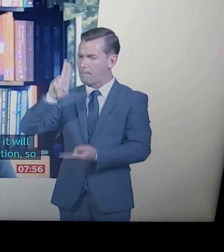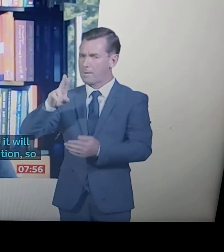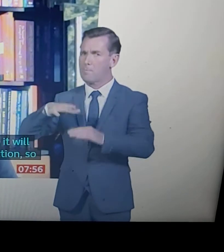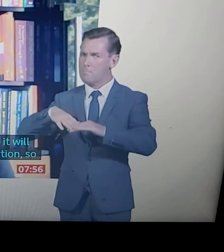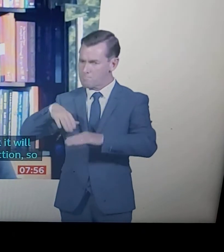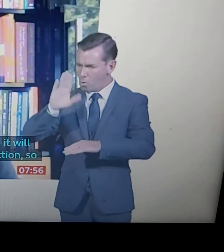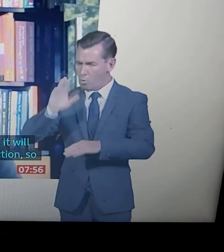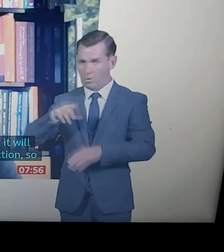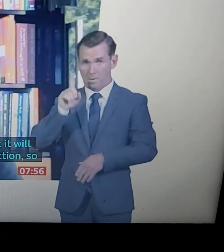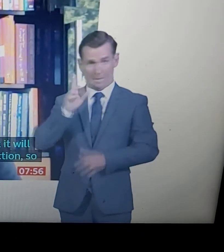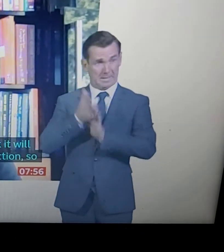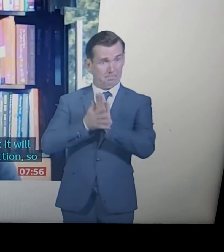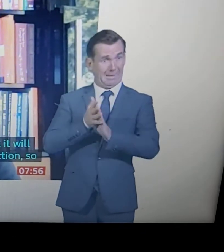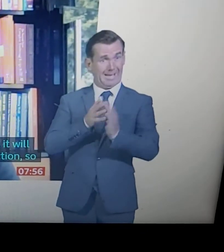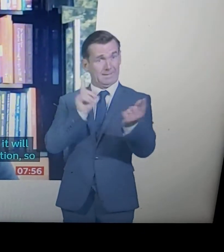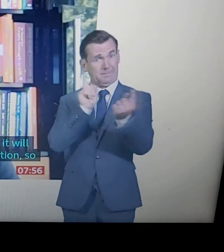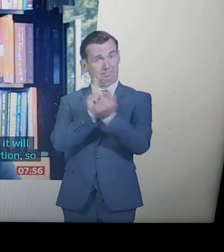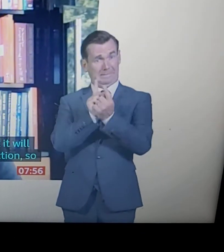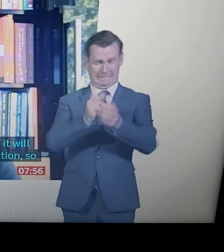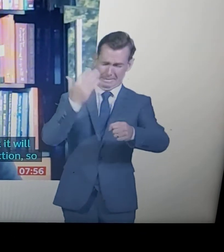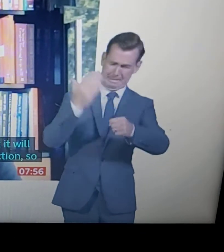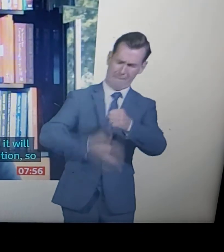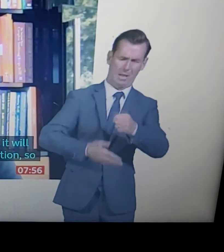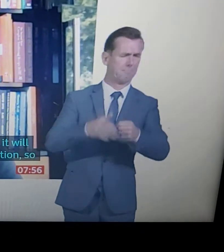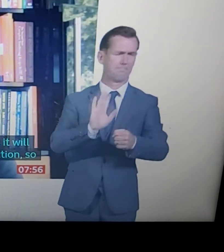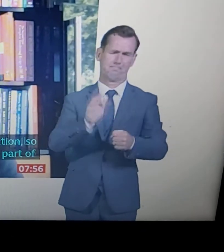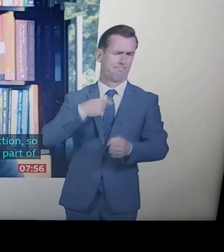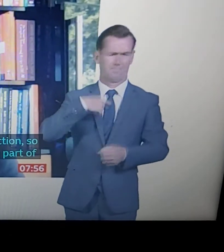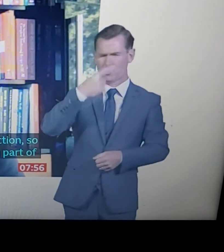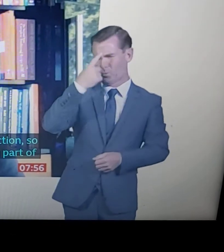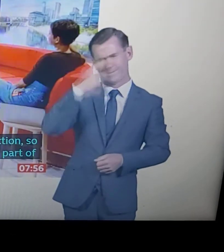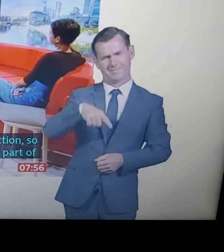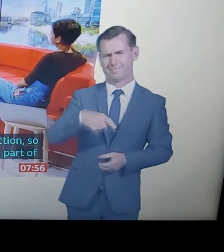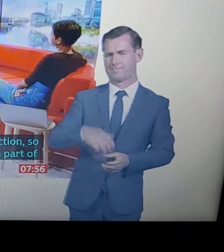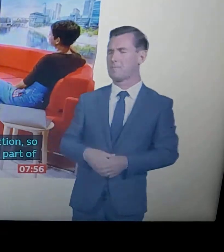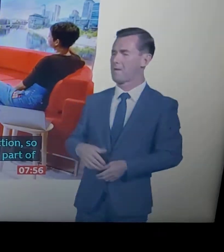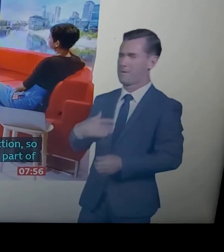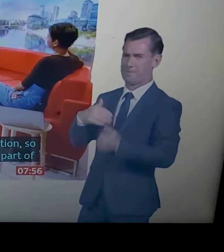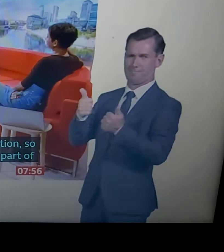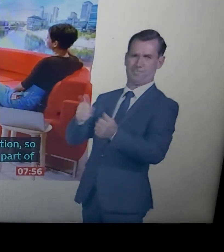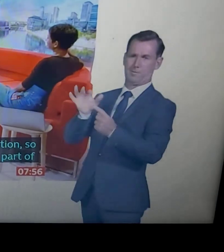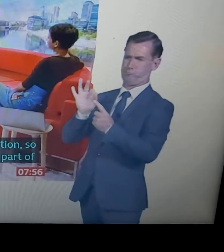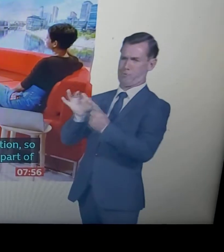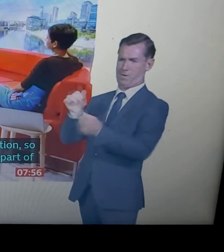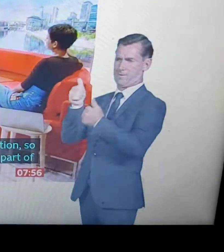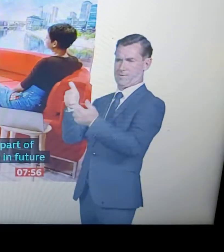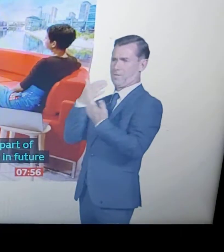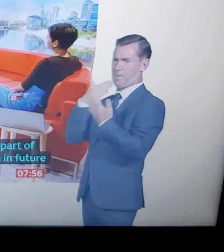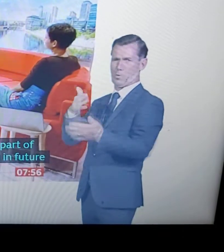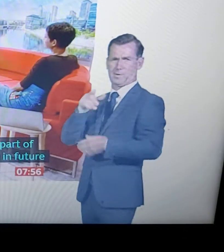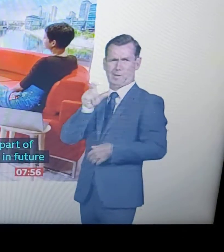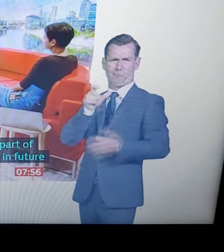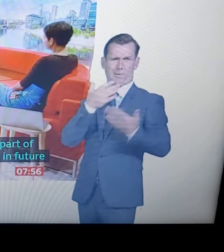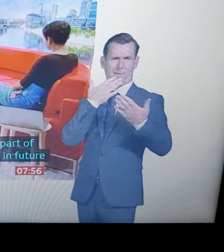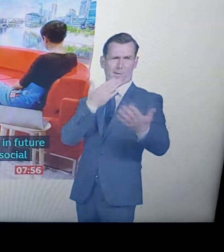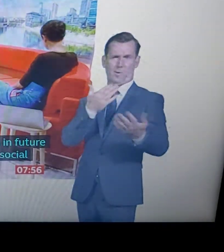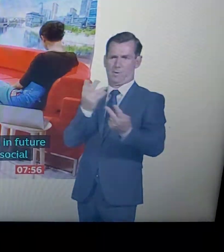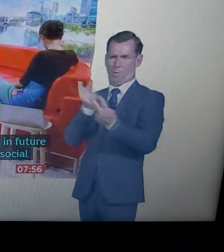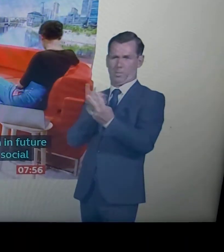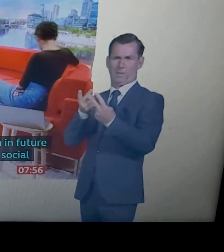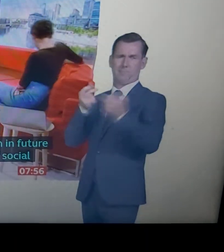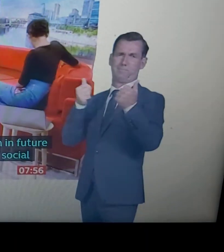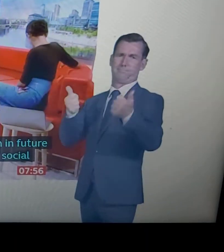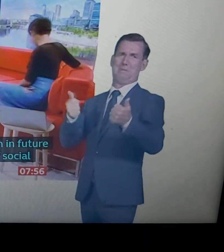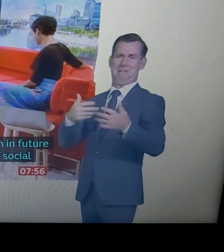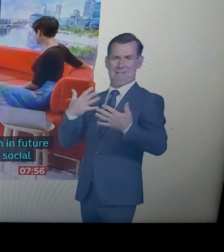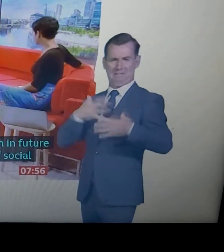of complete social interaction. Well, that's a good thing, Priya. Good to see you this morning. Thank you very much. And Caroline, thank you as well. So the new